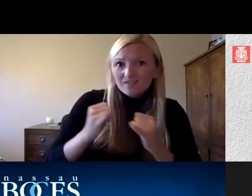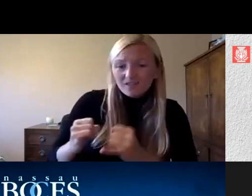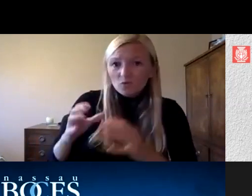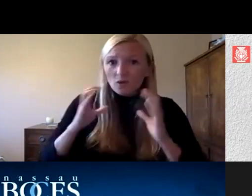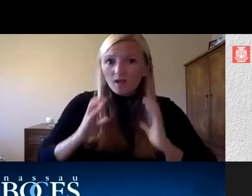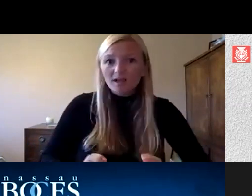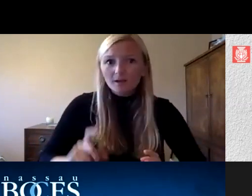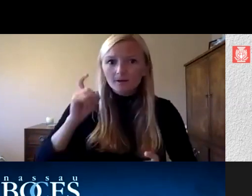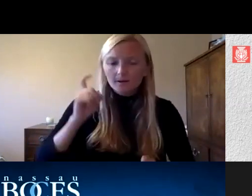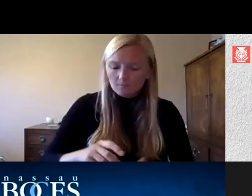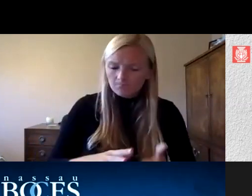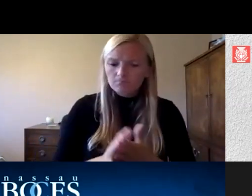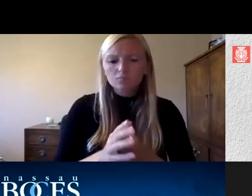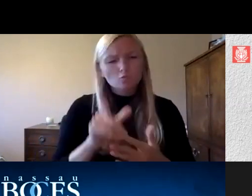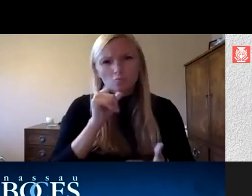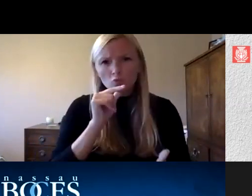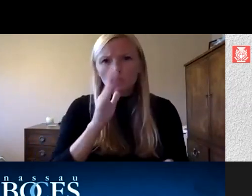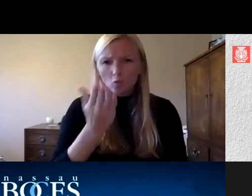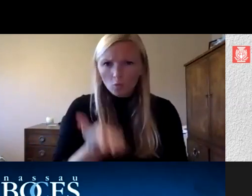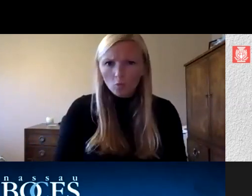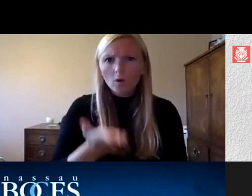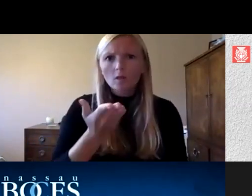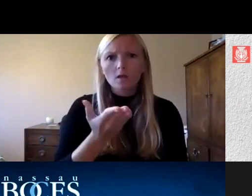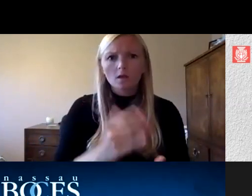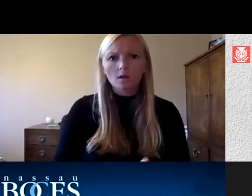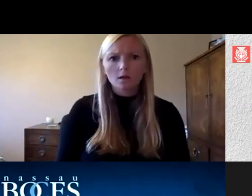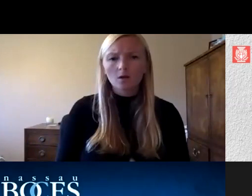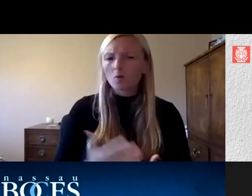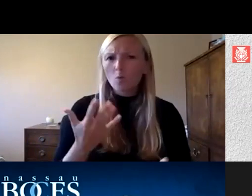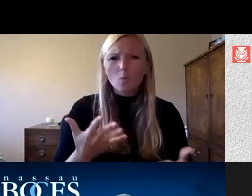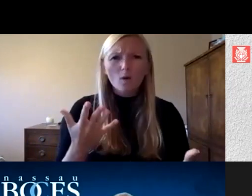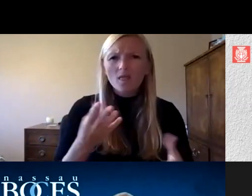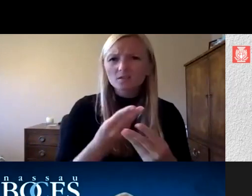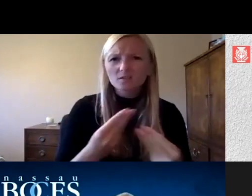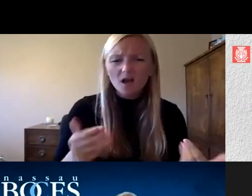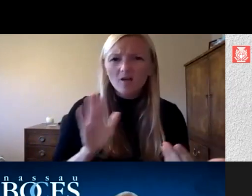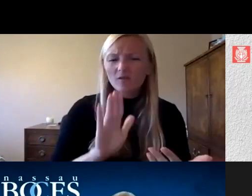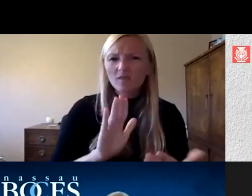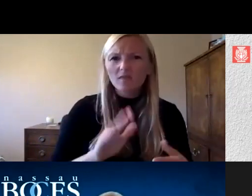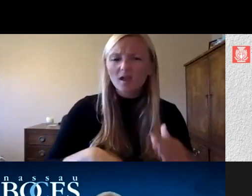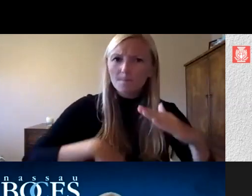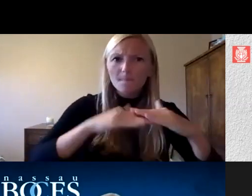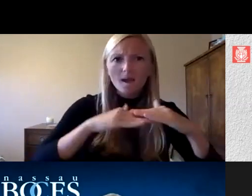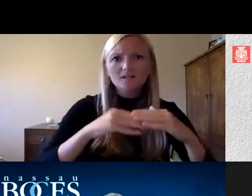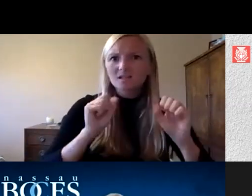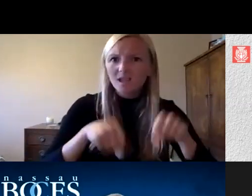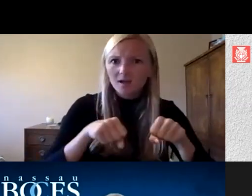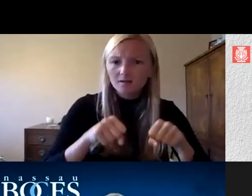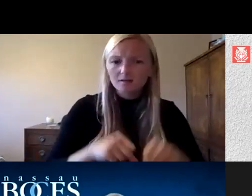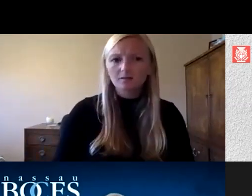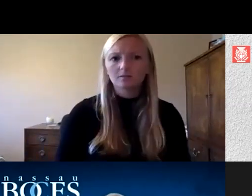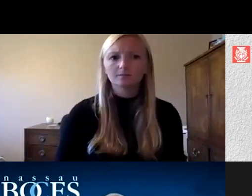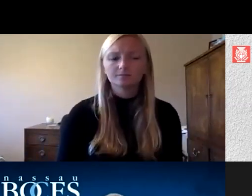diligence and discovery of who they are and and not only what they're looking to solve but what they have the capacity to do in solving those issues